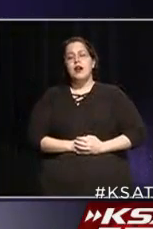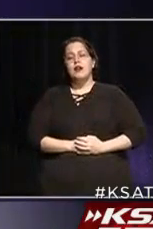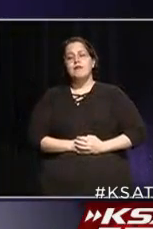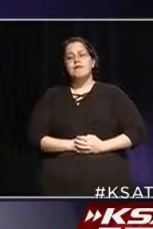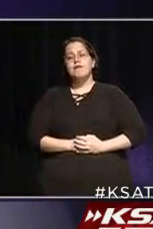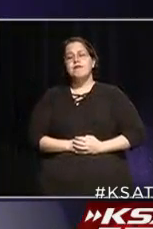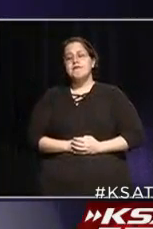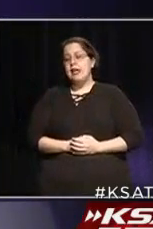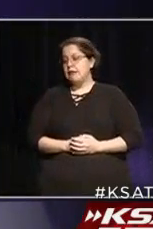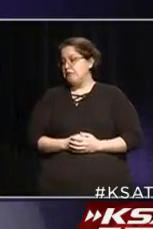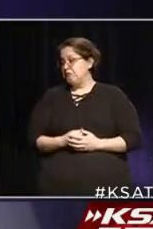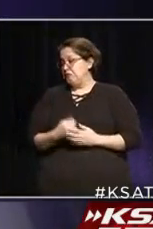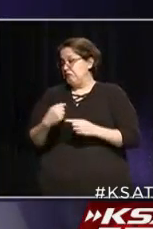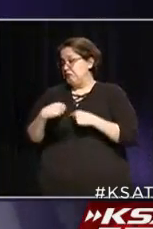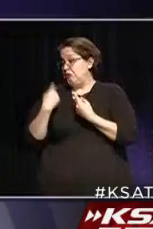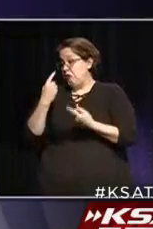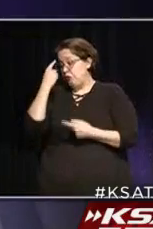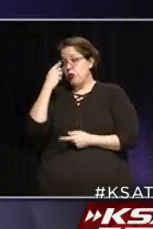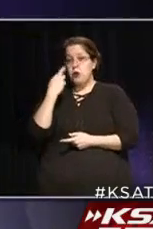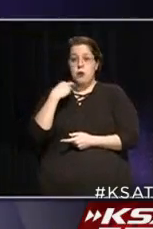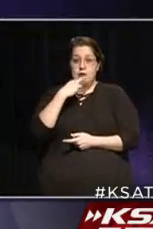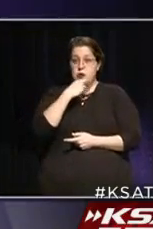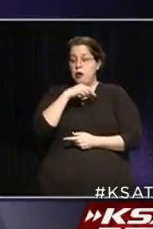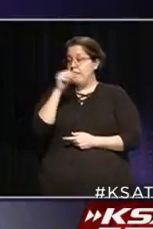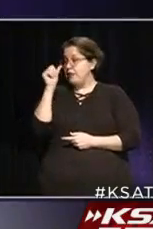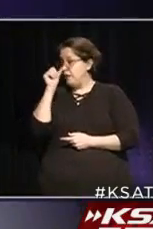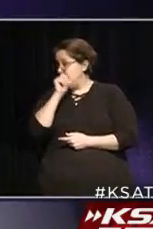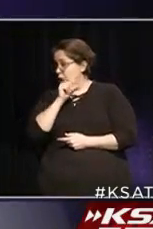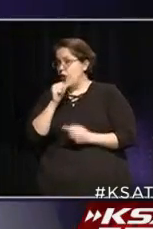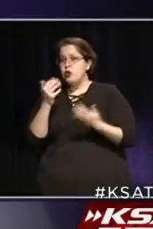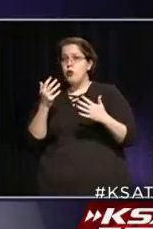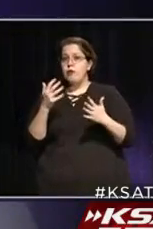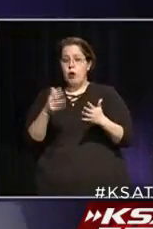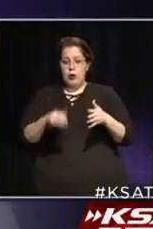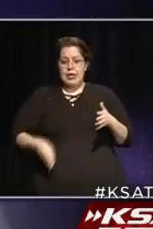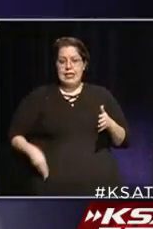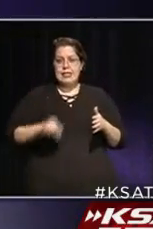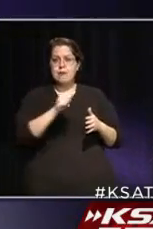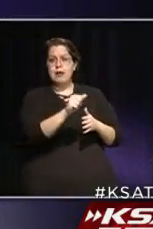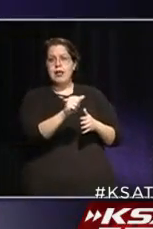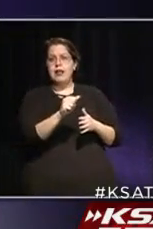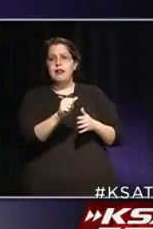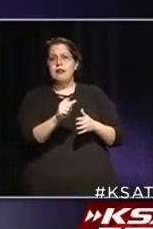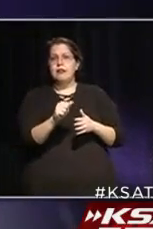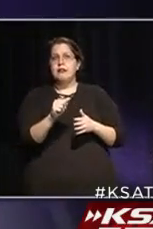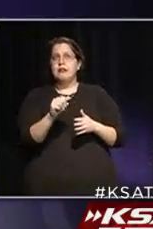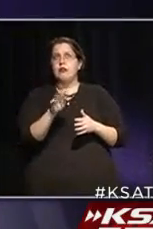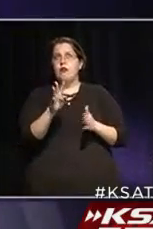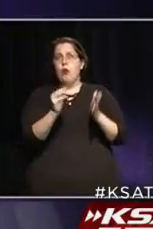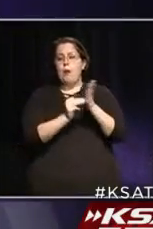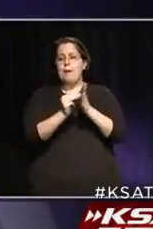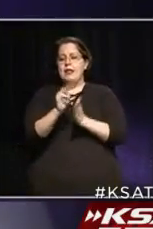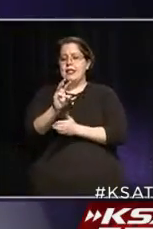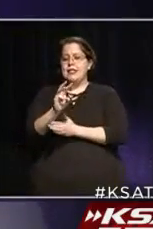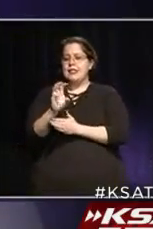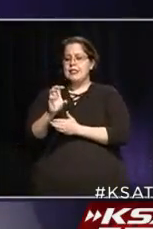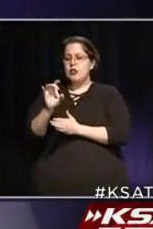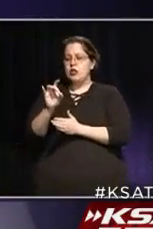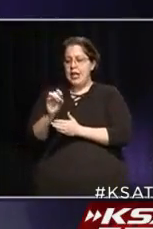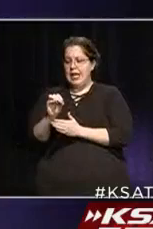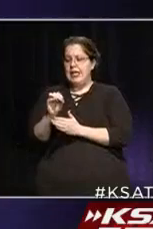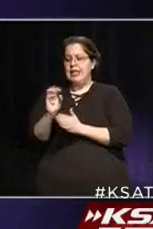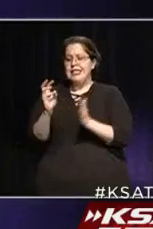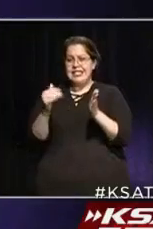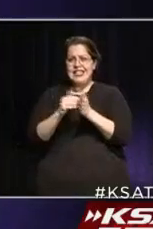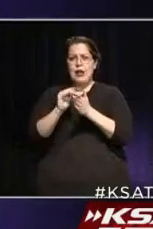up to date for restaurants and bars, we've already spent $4,686,000